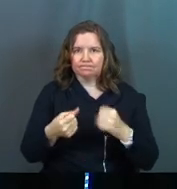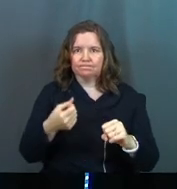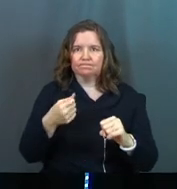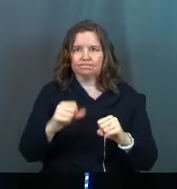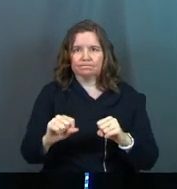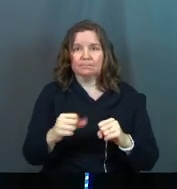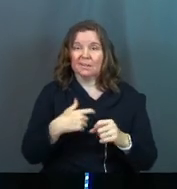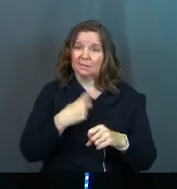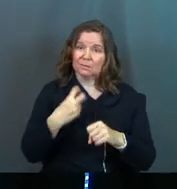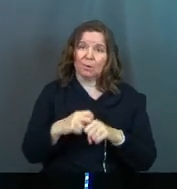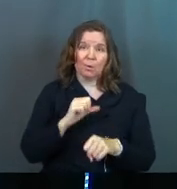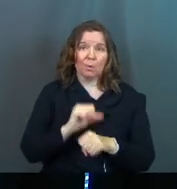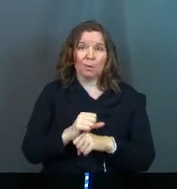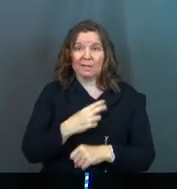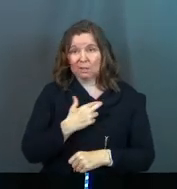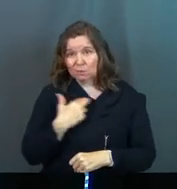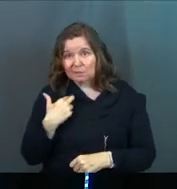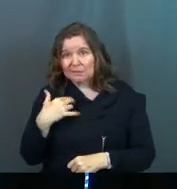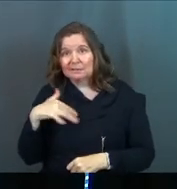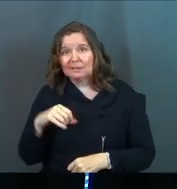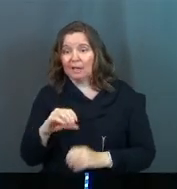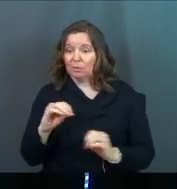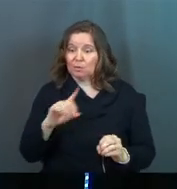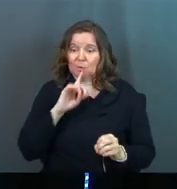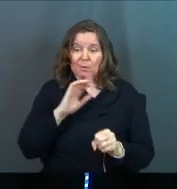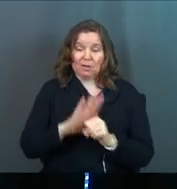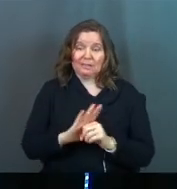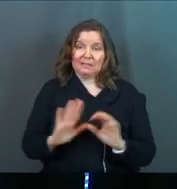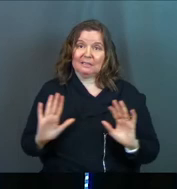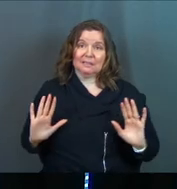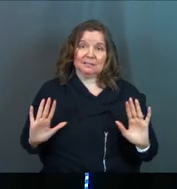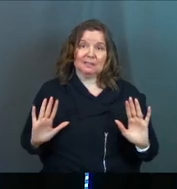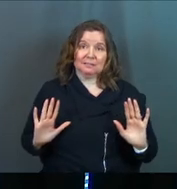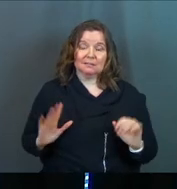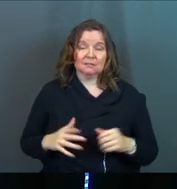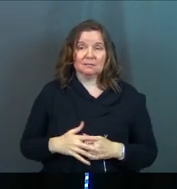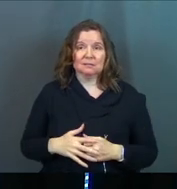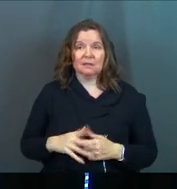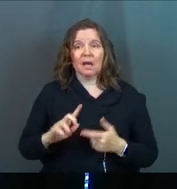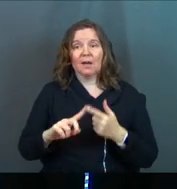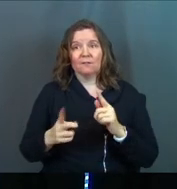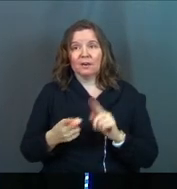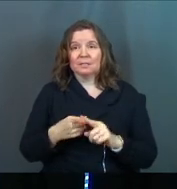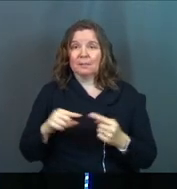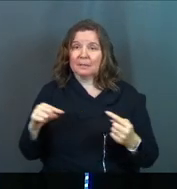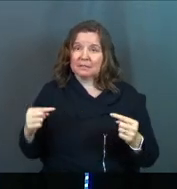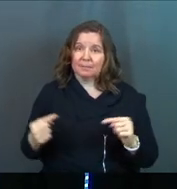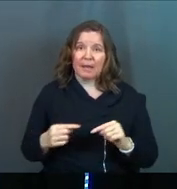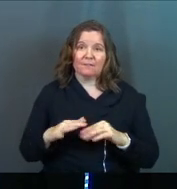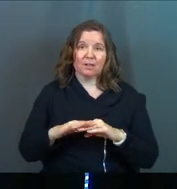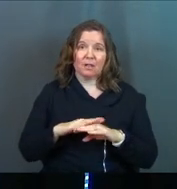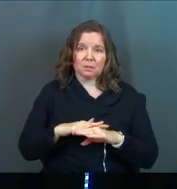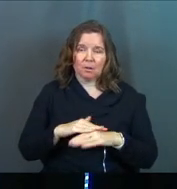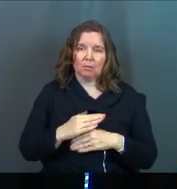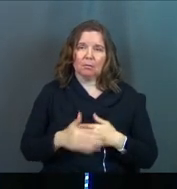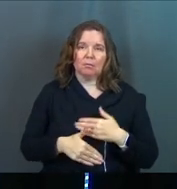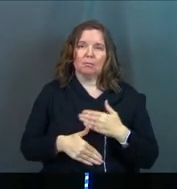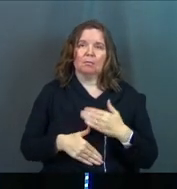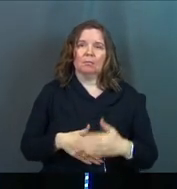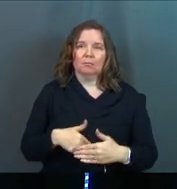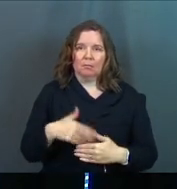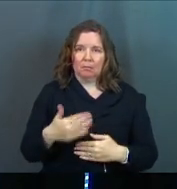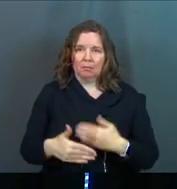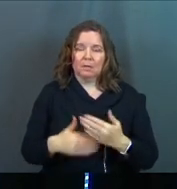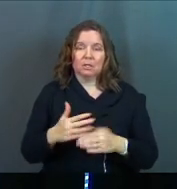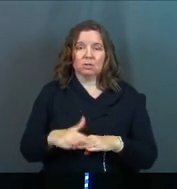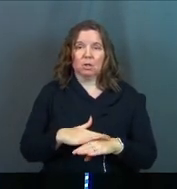It's hard work. It's risky, and there are no guarantees. And friendship is painfully slow. It is a